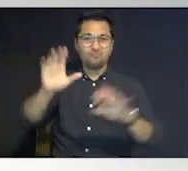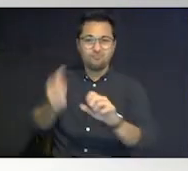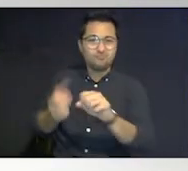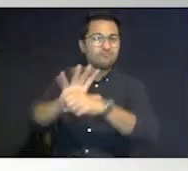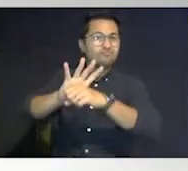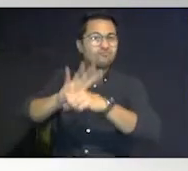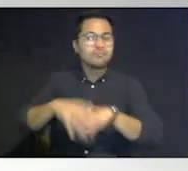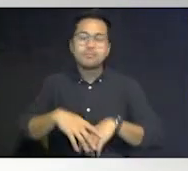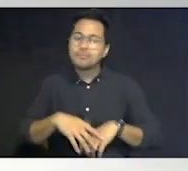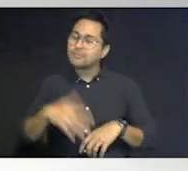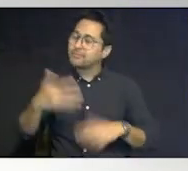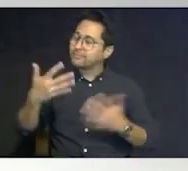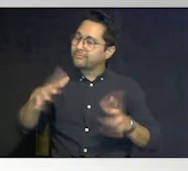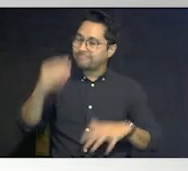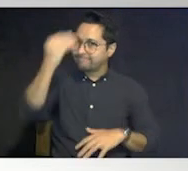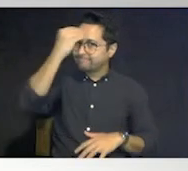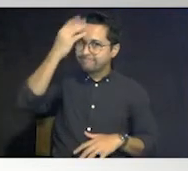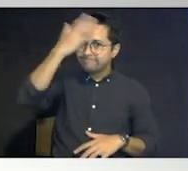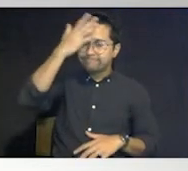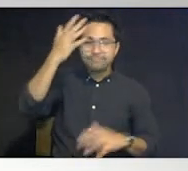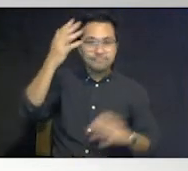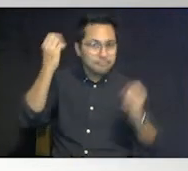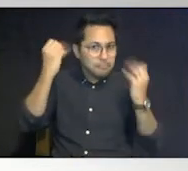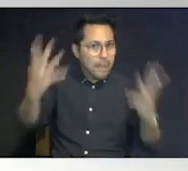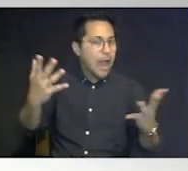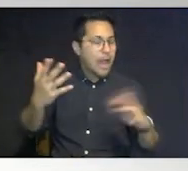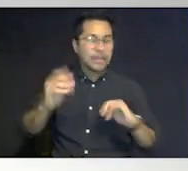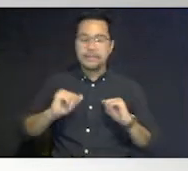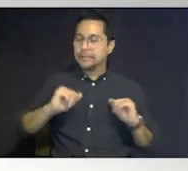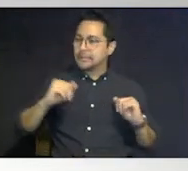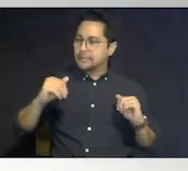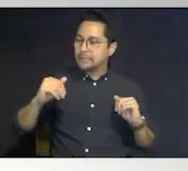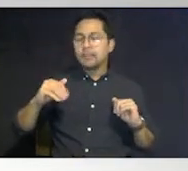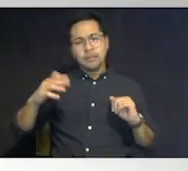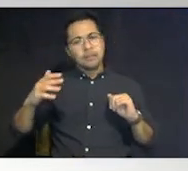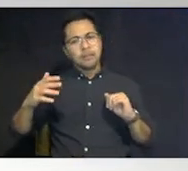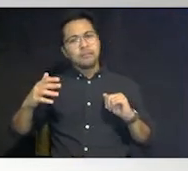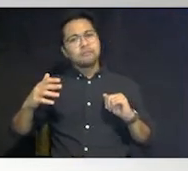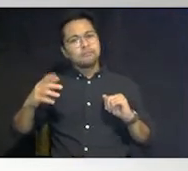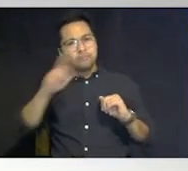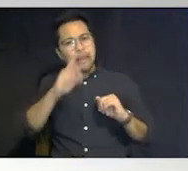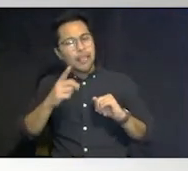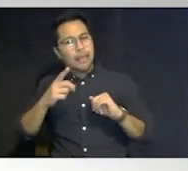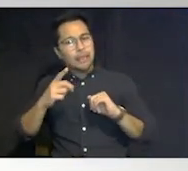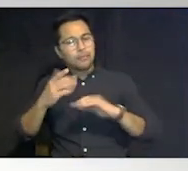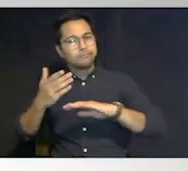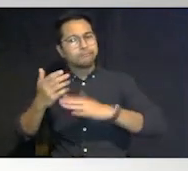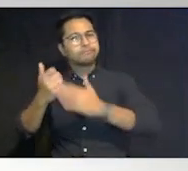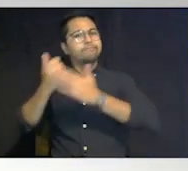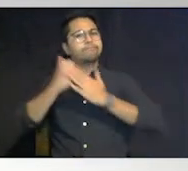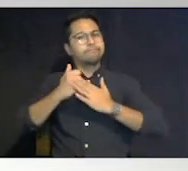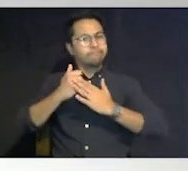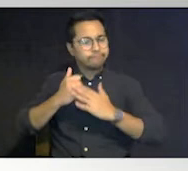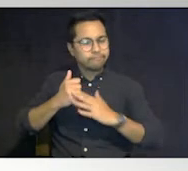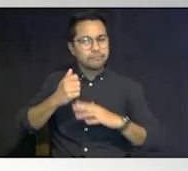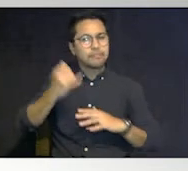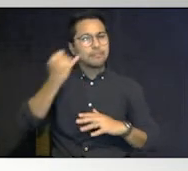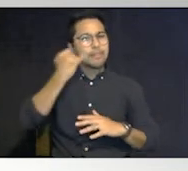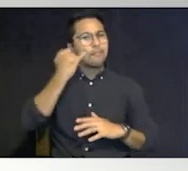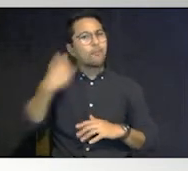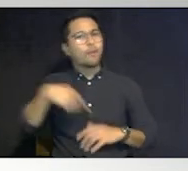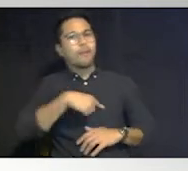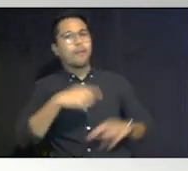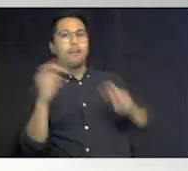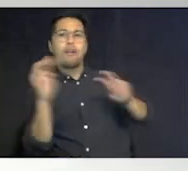learned in fact a lot of lessons learned that will make us stronger when we look at the kinds of other types of disasters